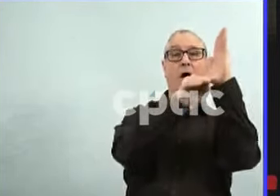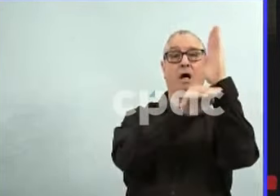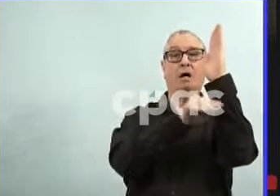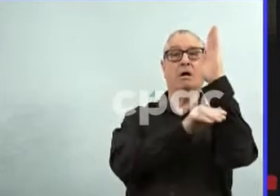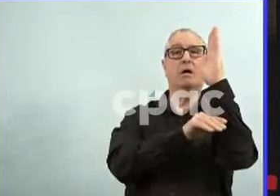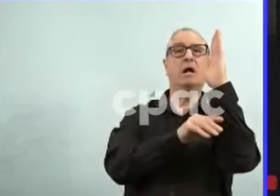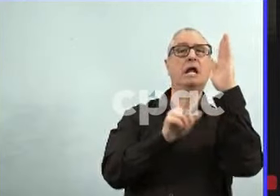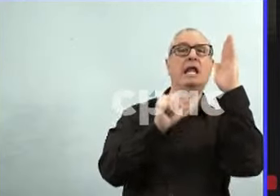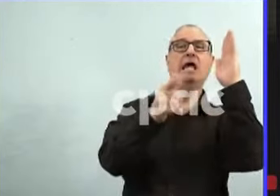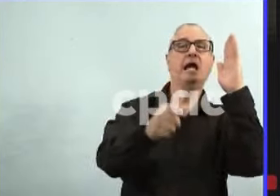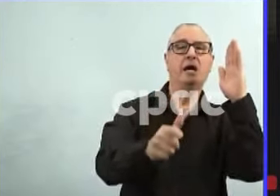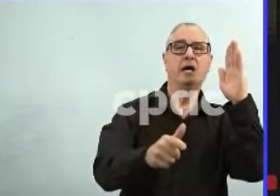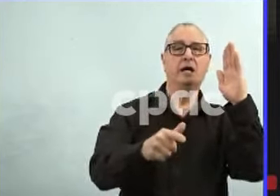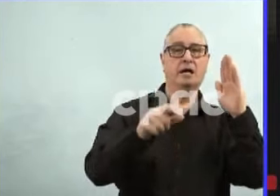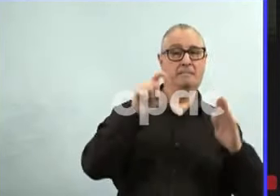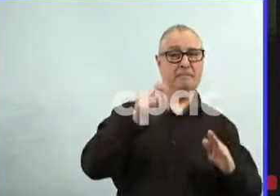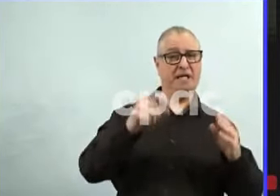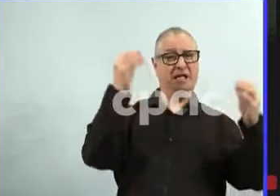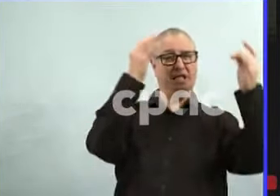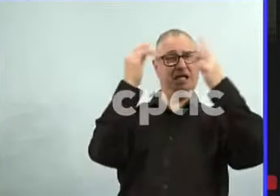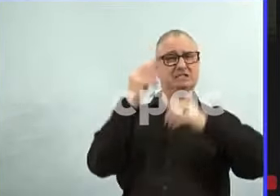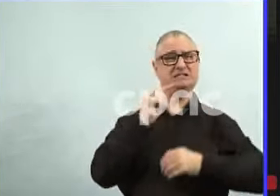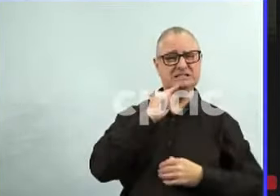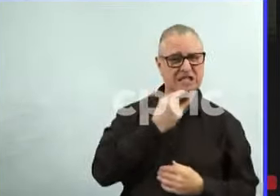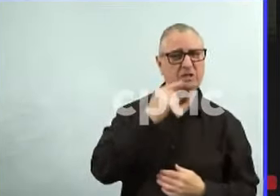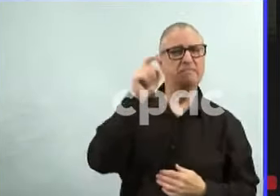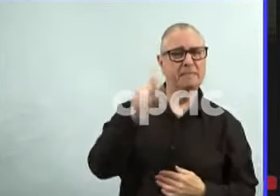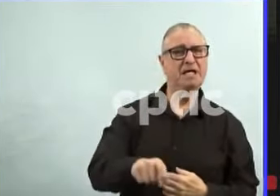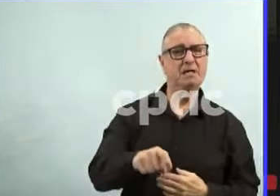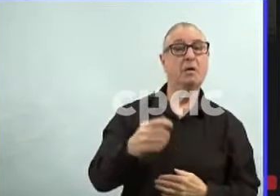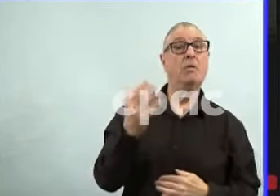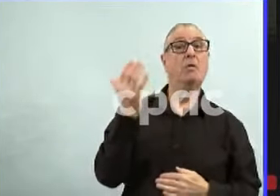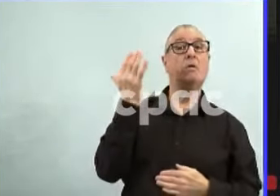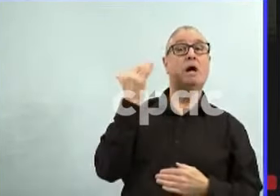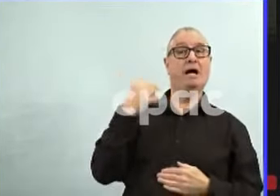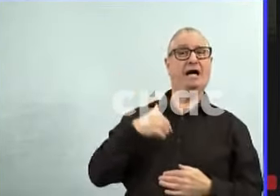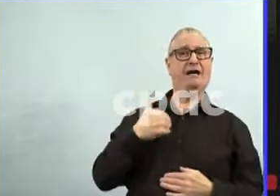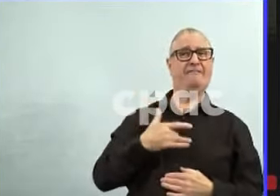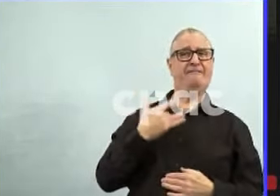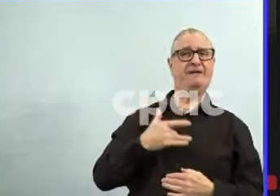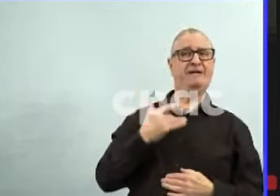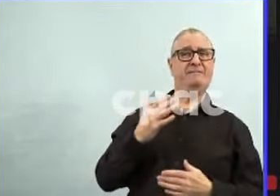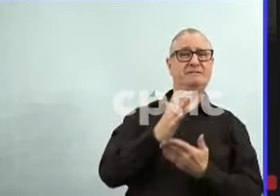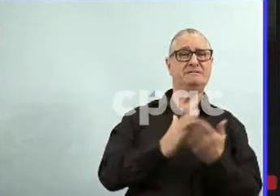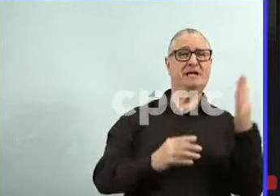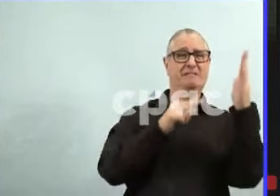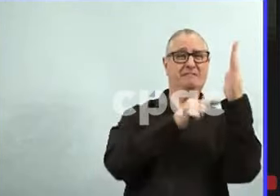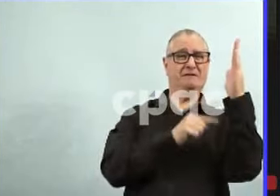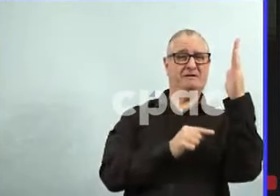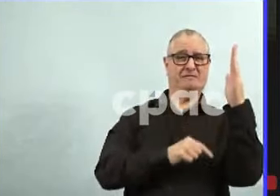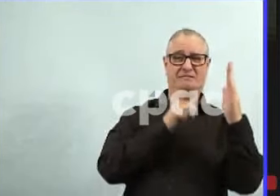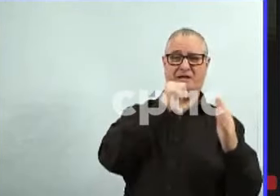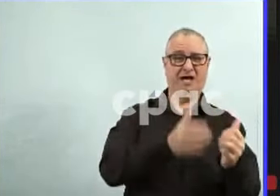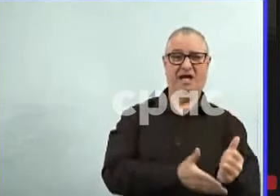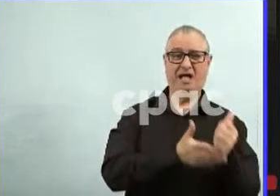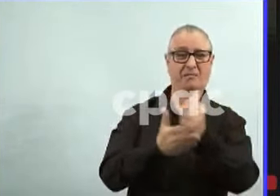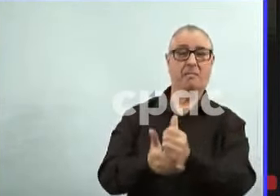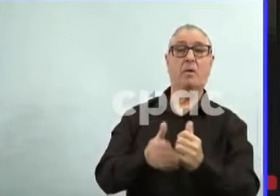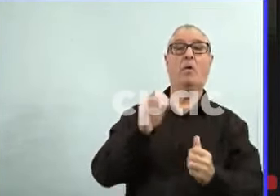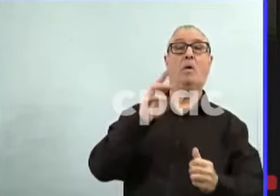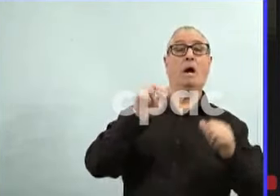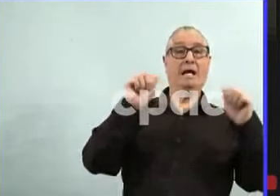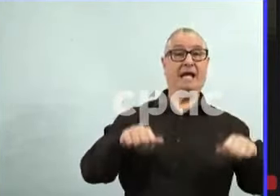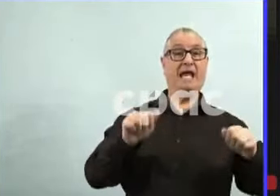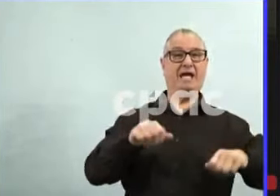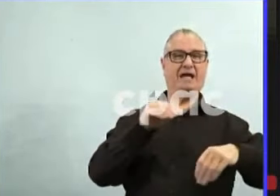what didn't and also some of the harms that they did. So, going forward, especially as we're trending down,